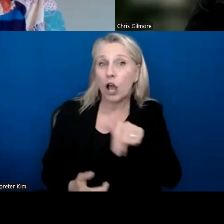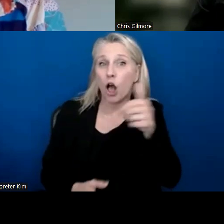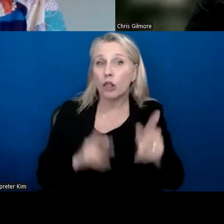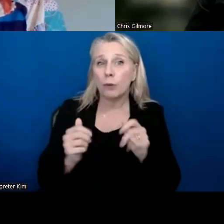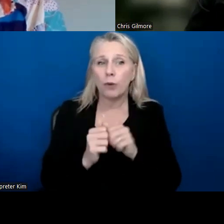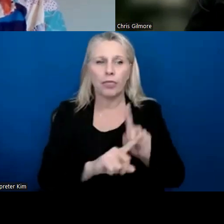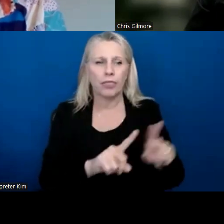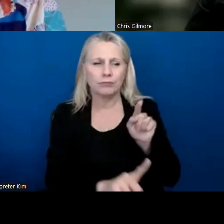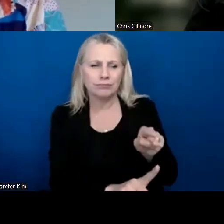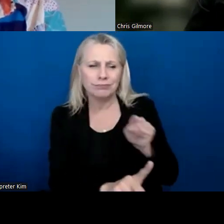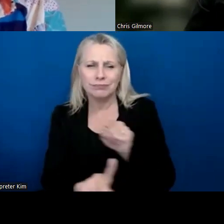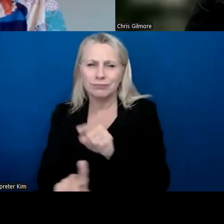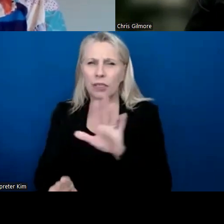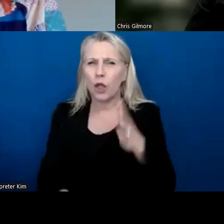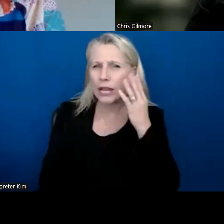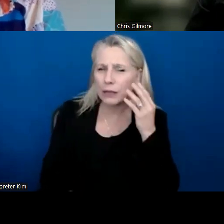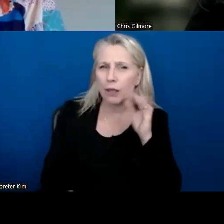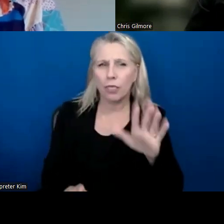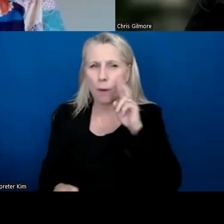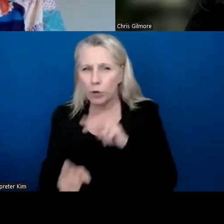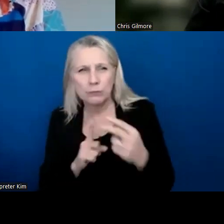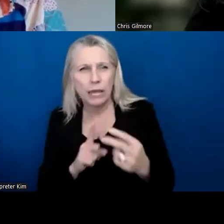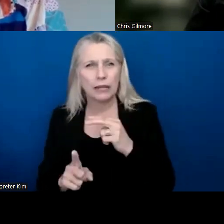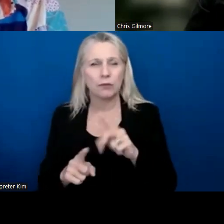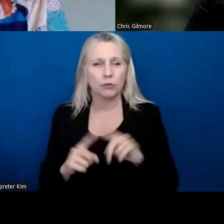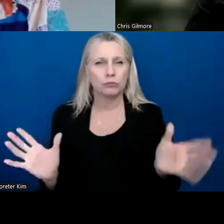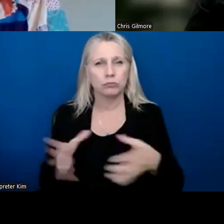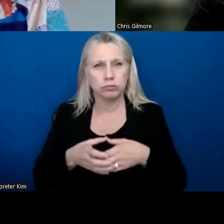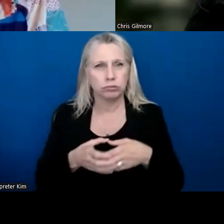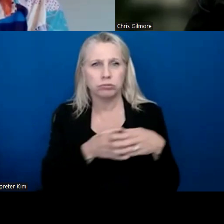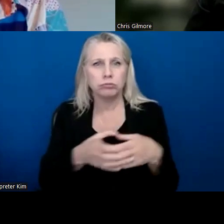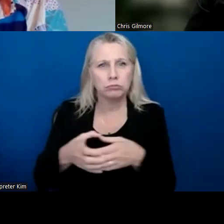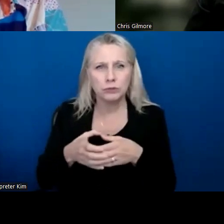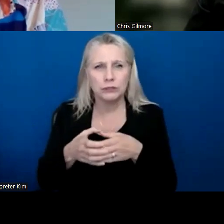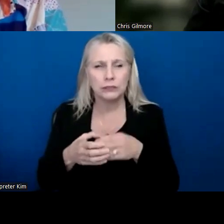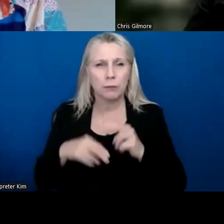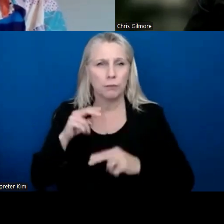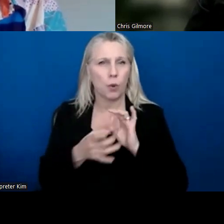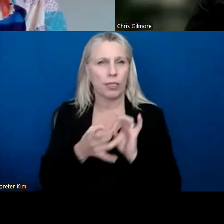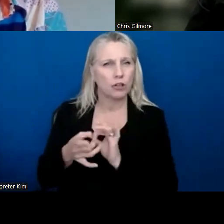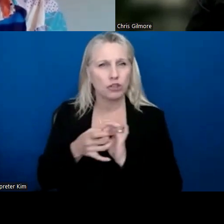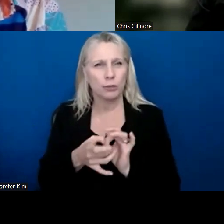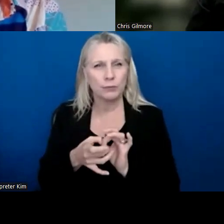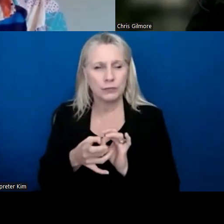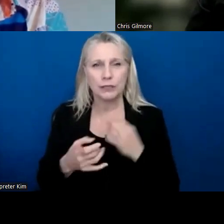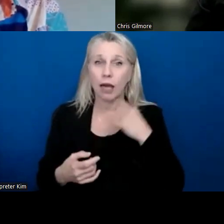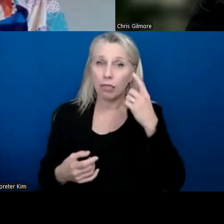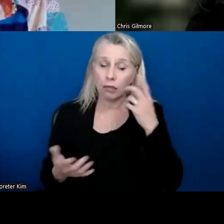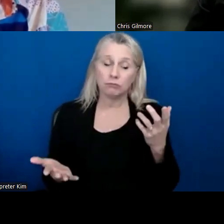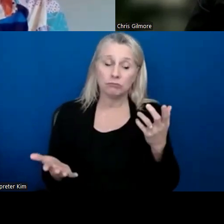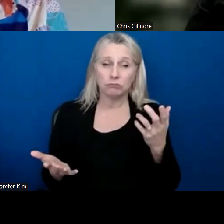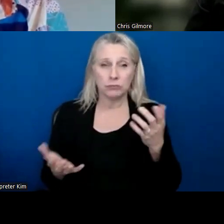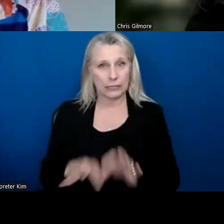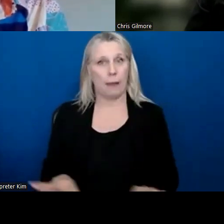different experiences and different perspectives and come together and, and build relationships. Um, and so I think it's a really